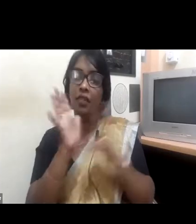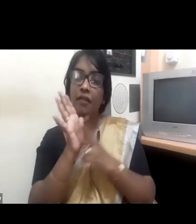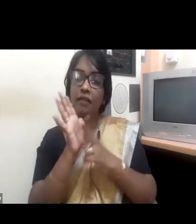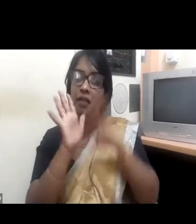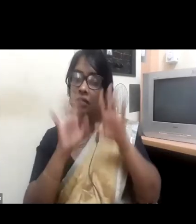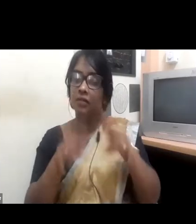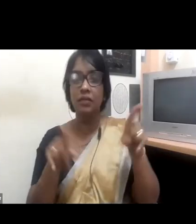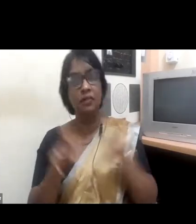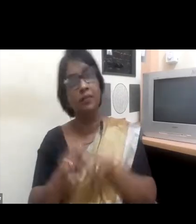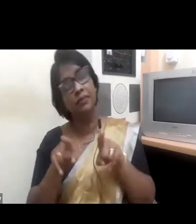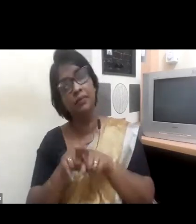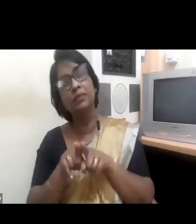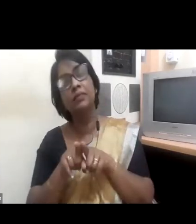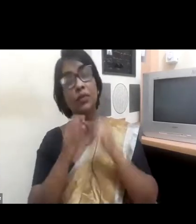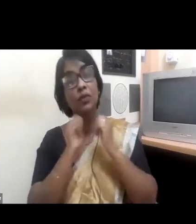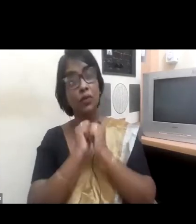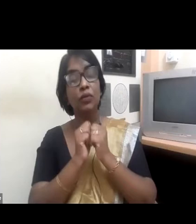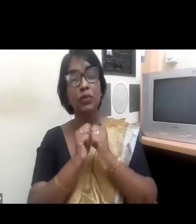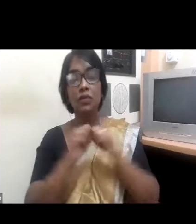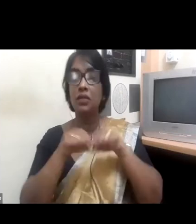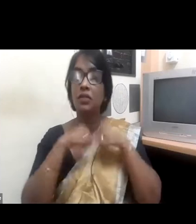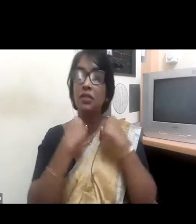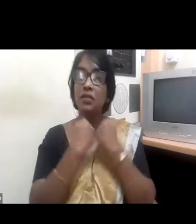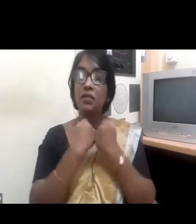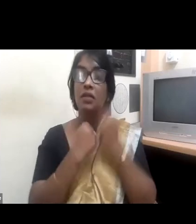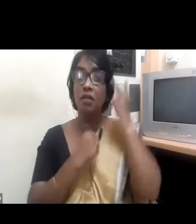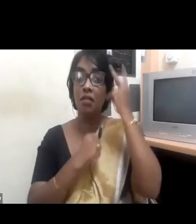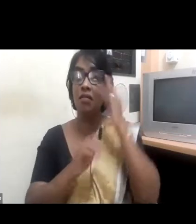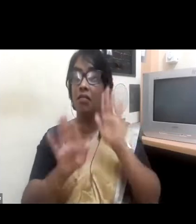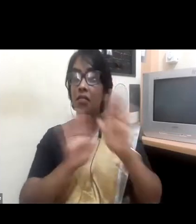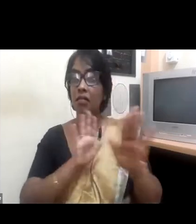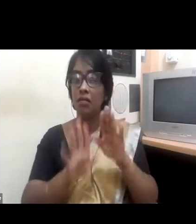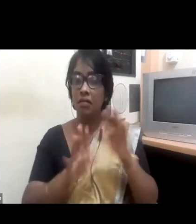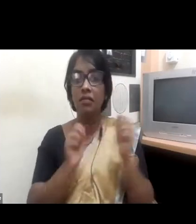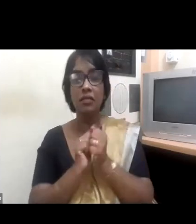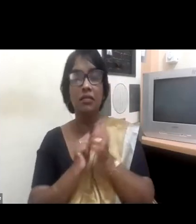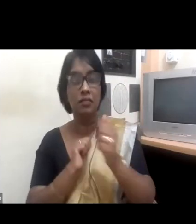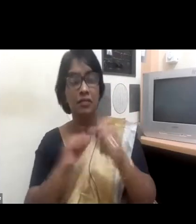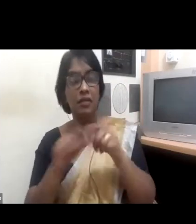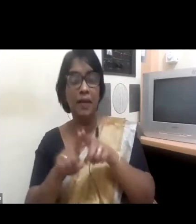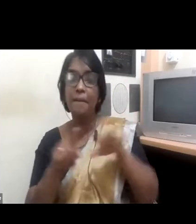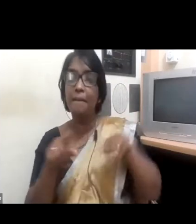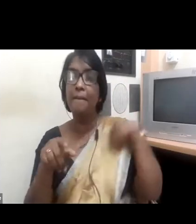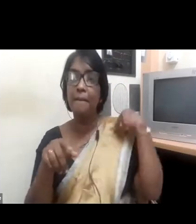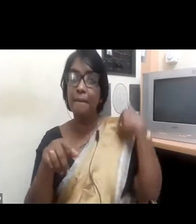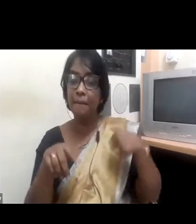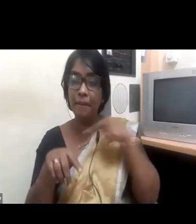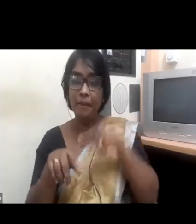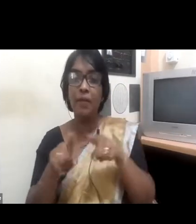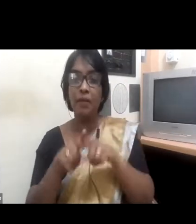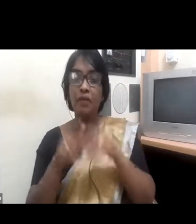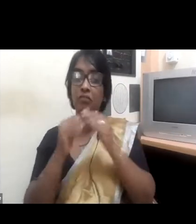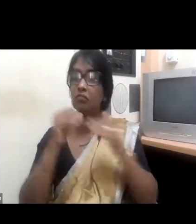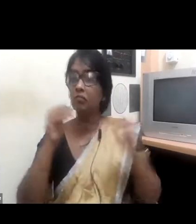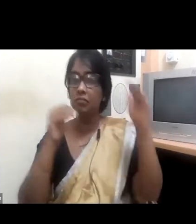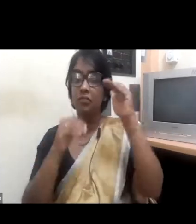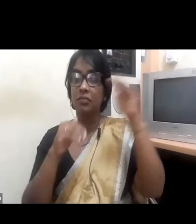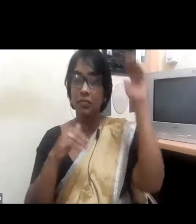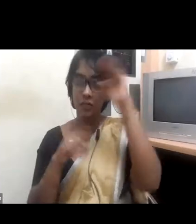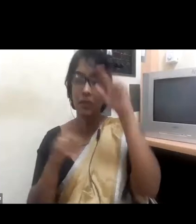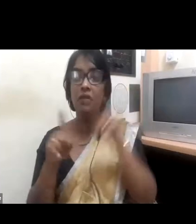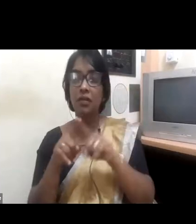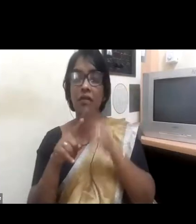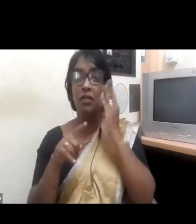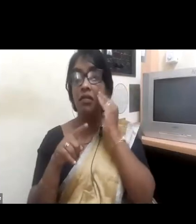senior is to outline opportunities and create an environment for women to have a voice, to have confidence